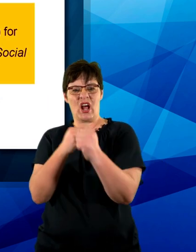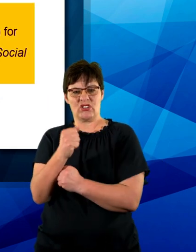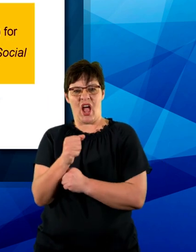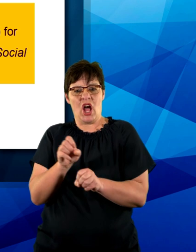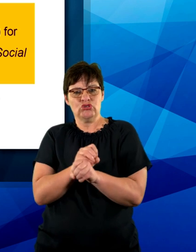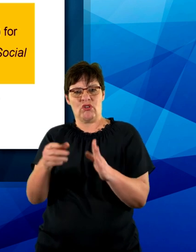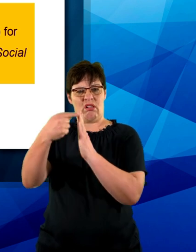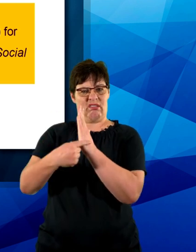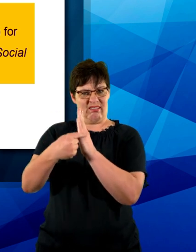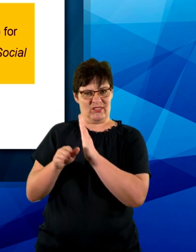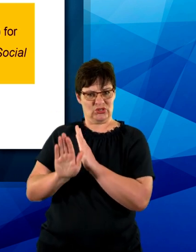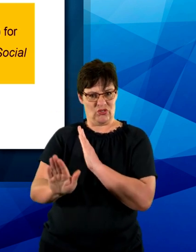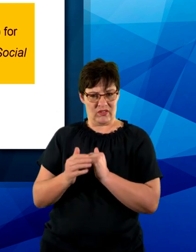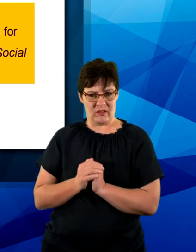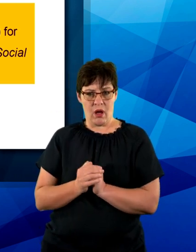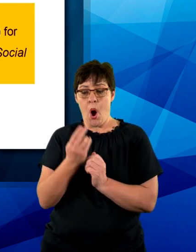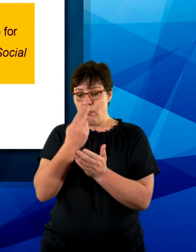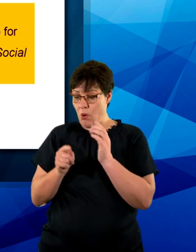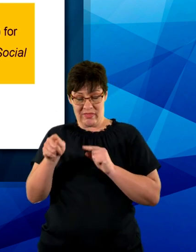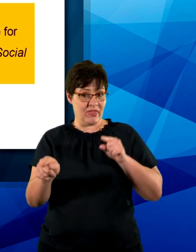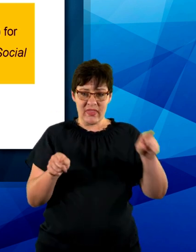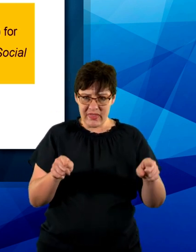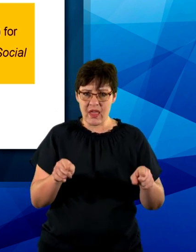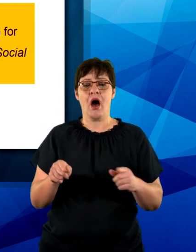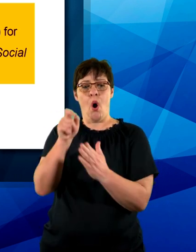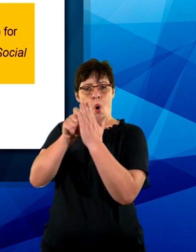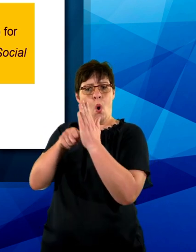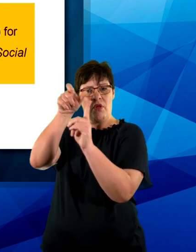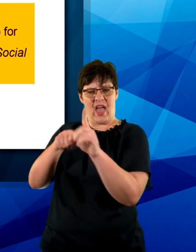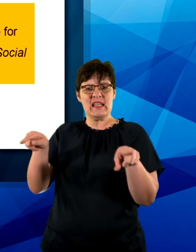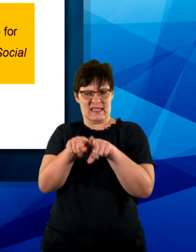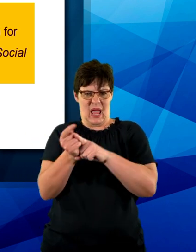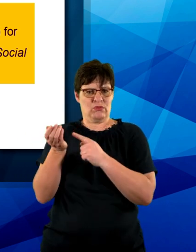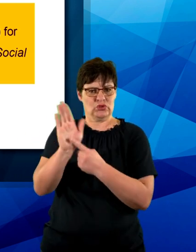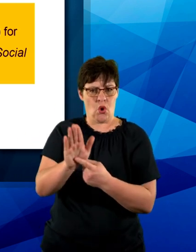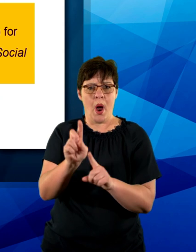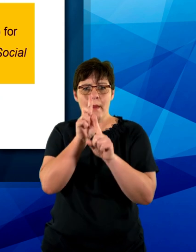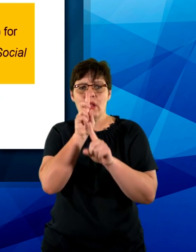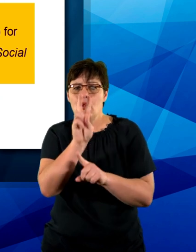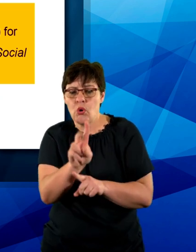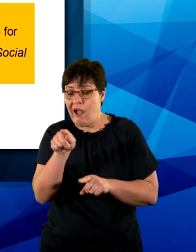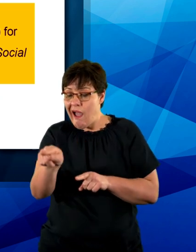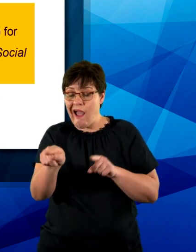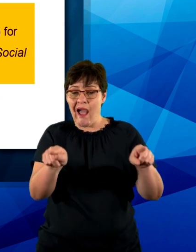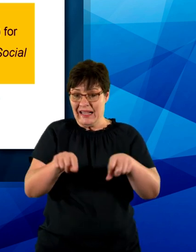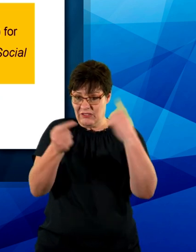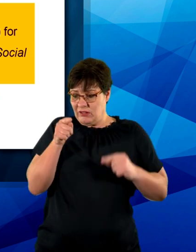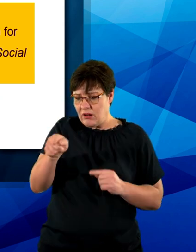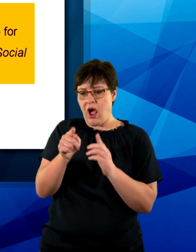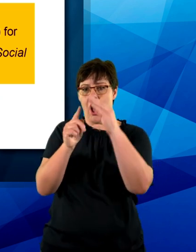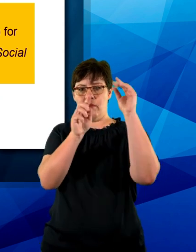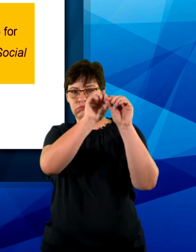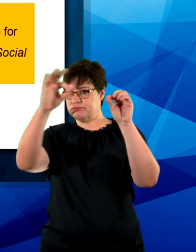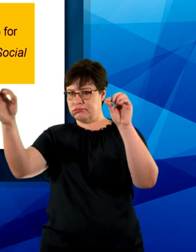article entry. Both styles list the authors in the same way, but look at the indent of the APA style.